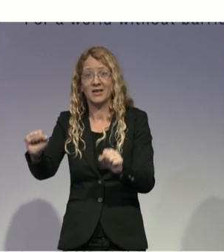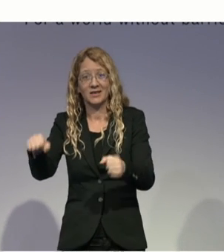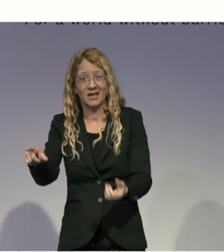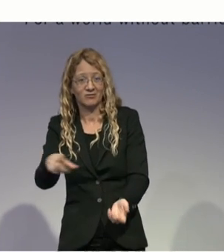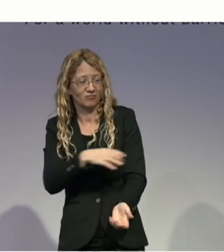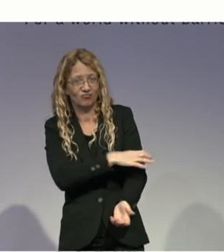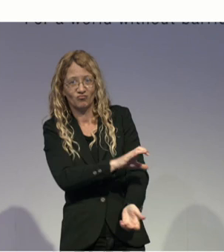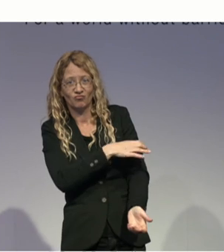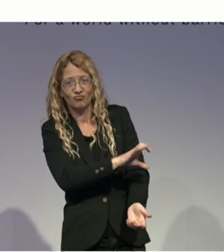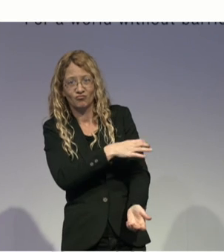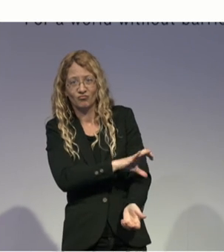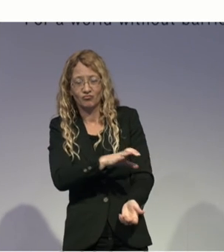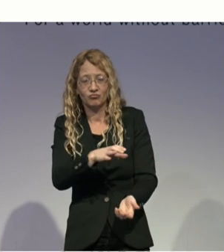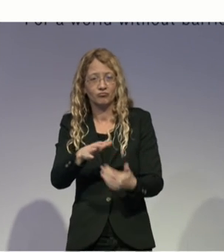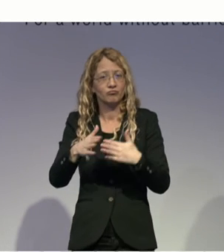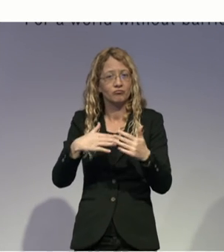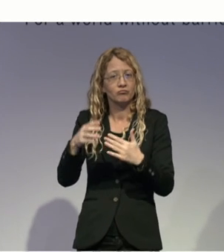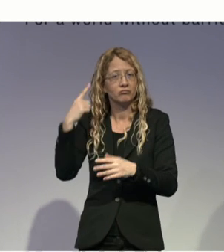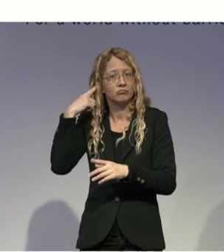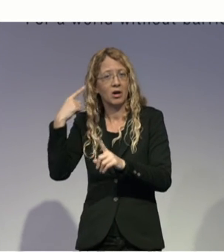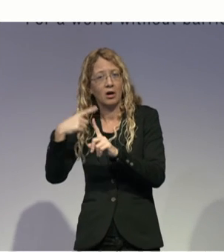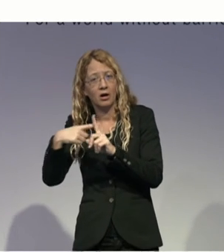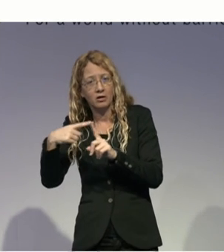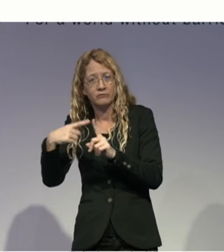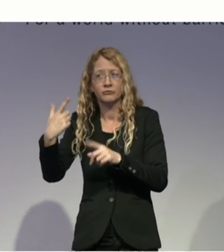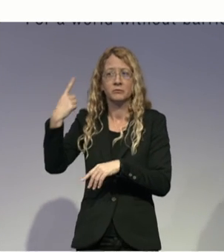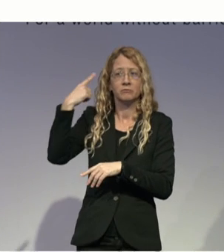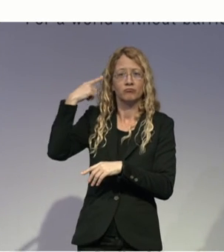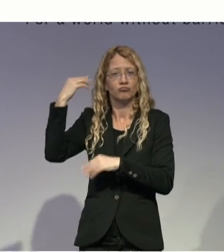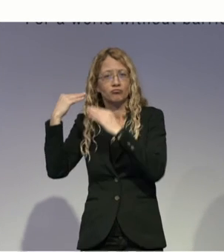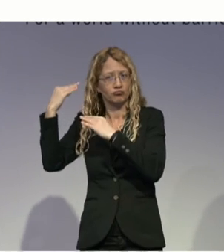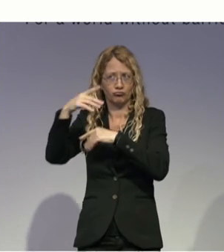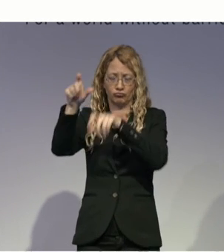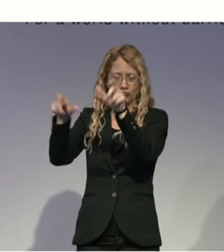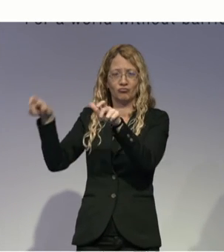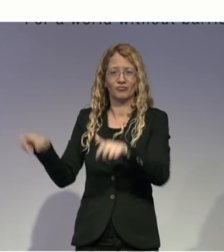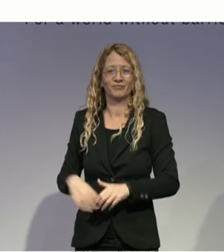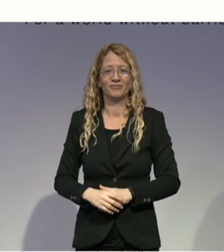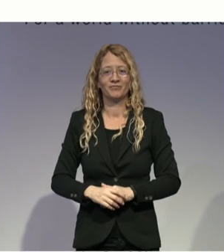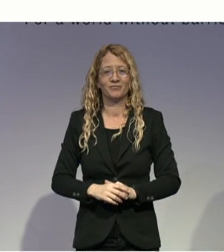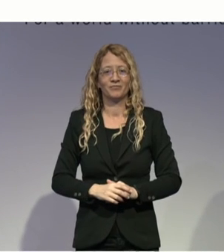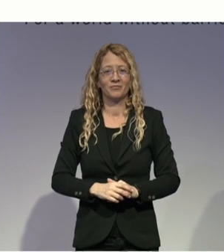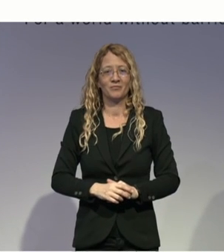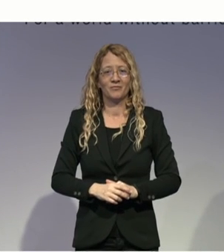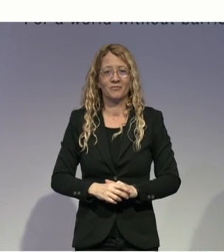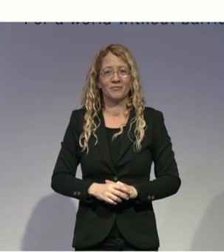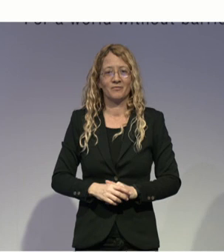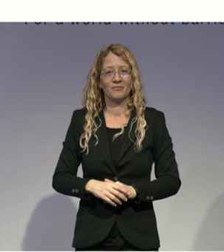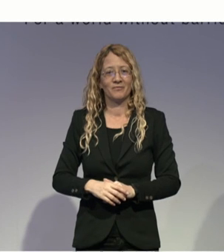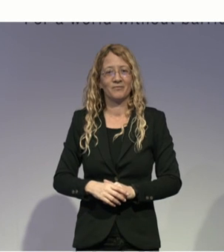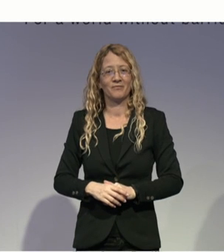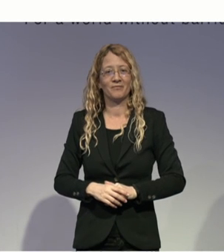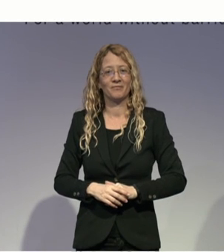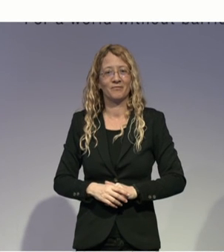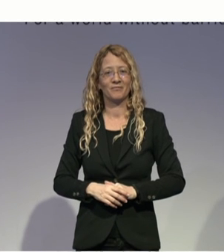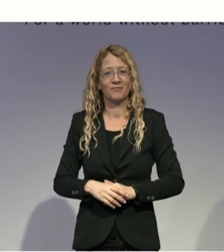was saying earlier, is that once one person is isolated in society, the rest